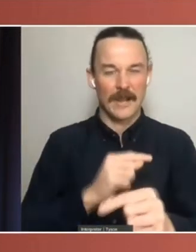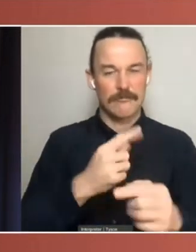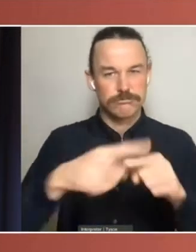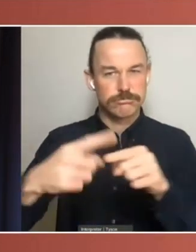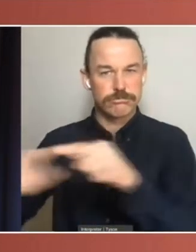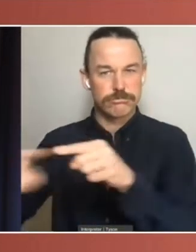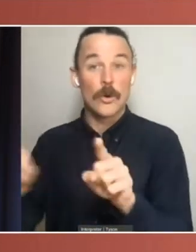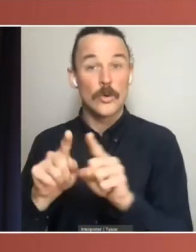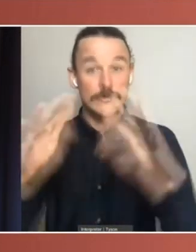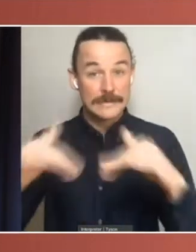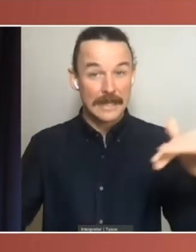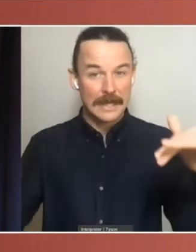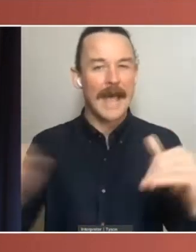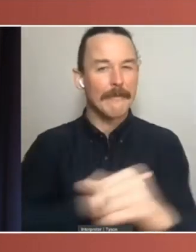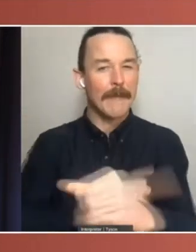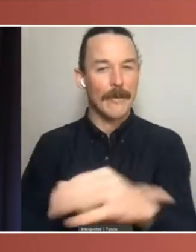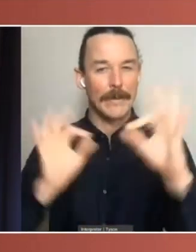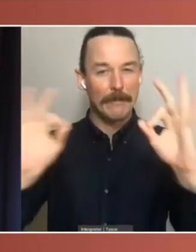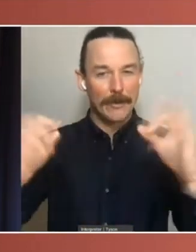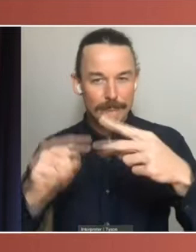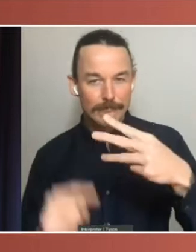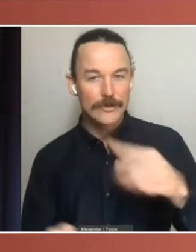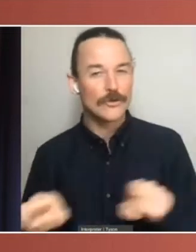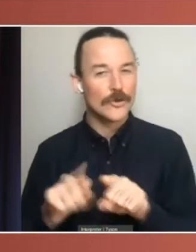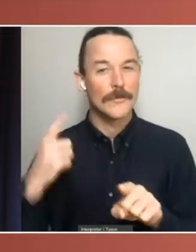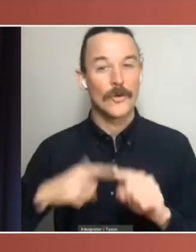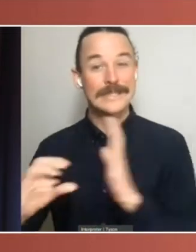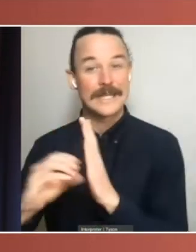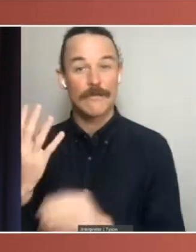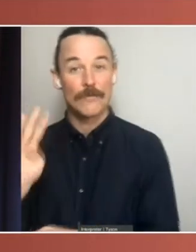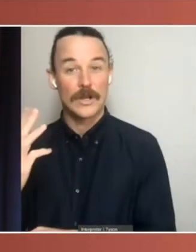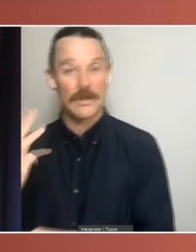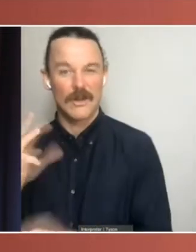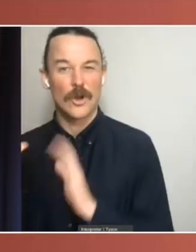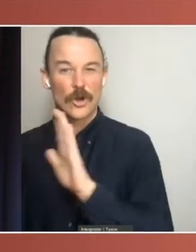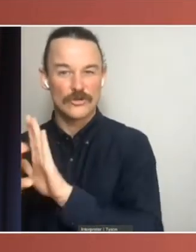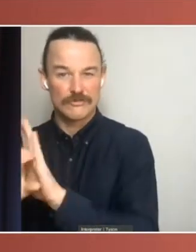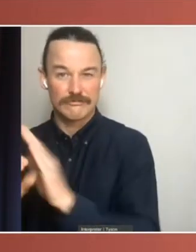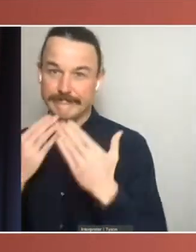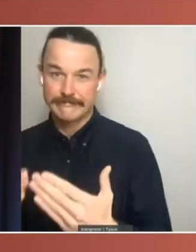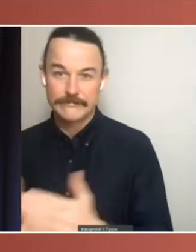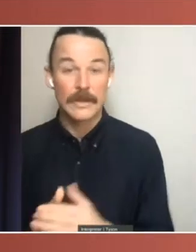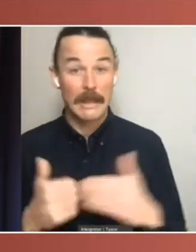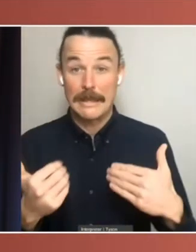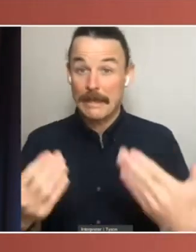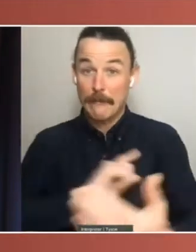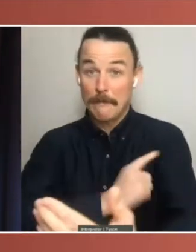Section 49 of the Constitution. It provides the powers, privileges and immunities of the Senate and of the House